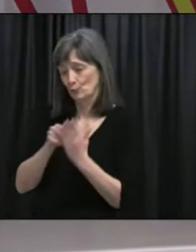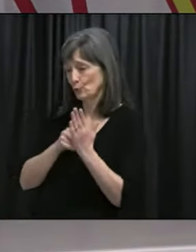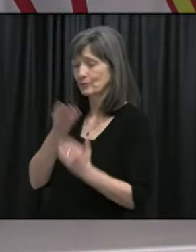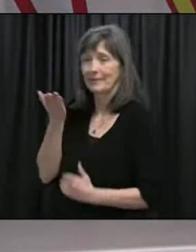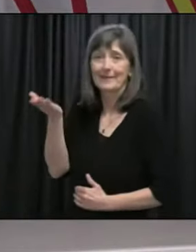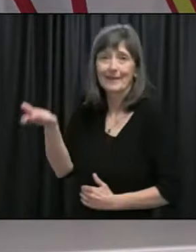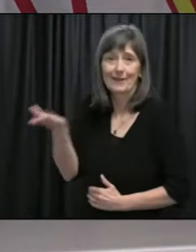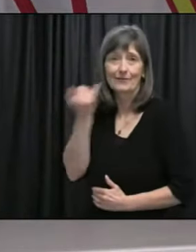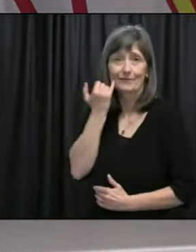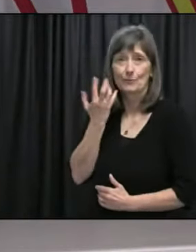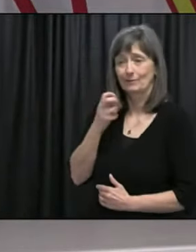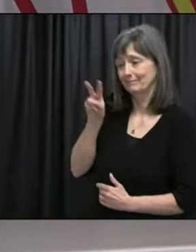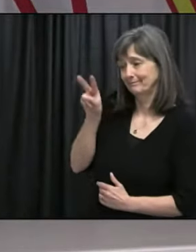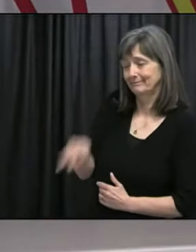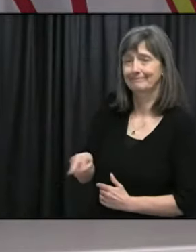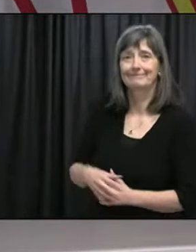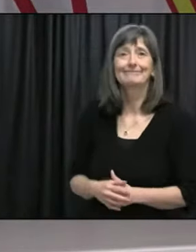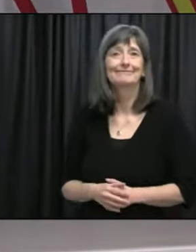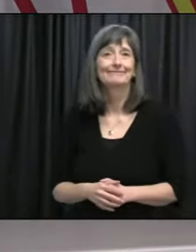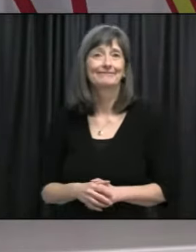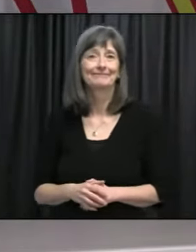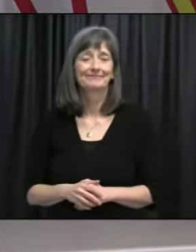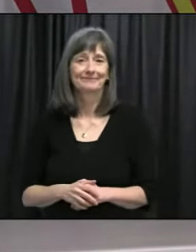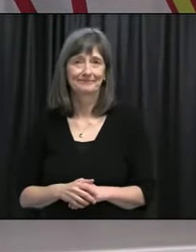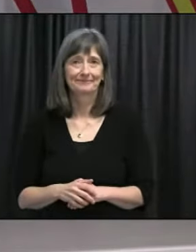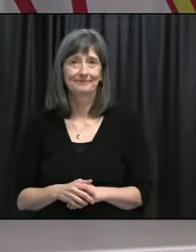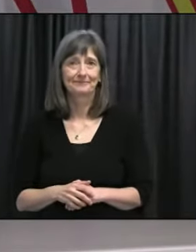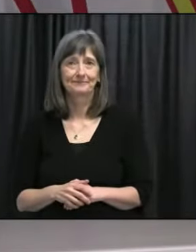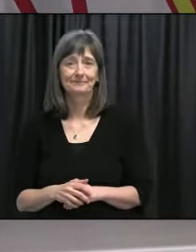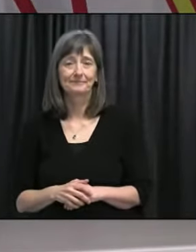If, uh, people, uh, want to refer to it, it's on the website.